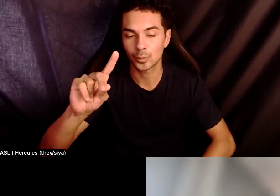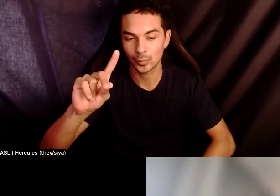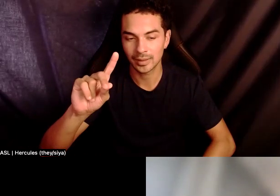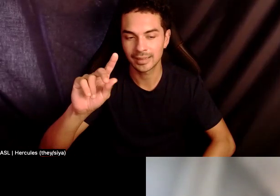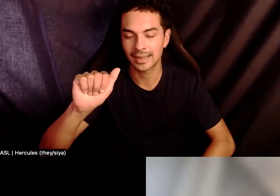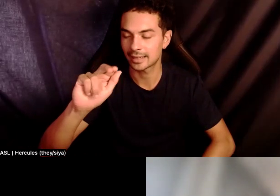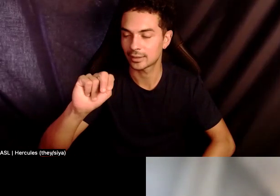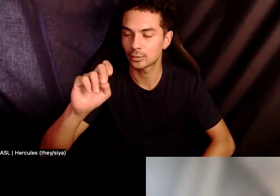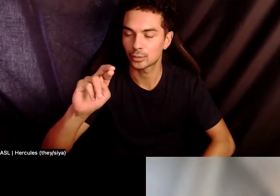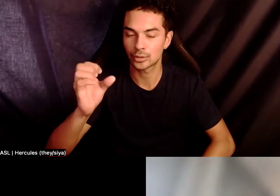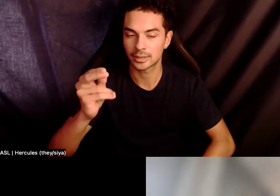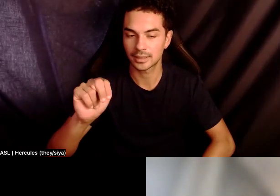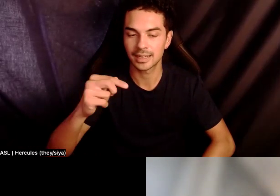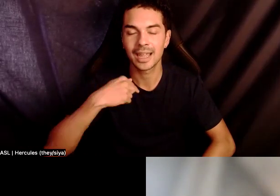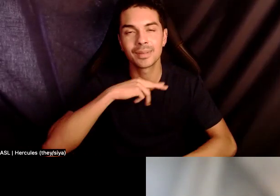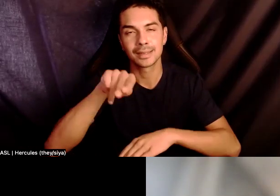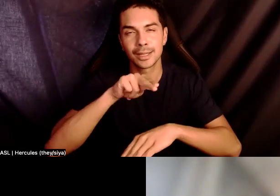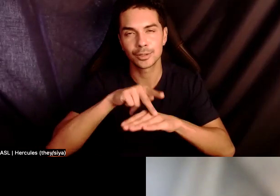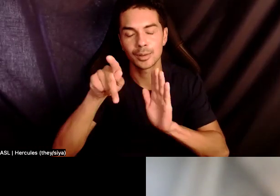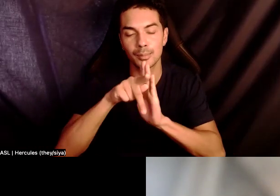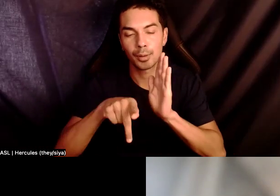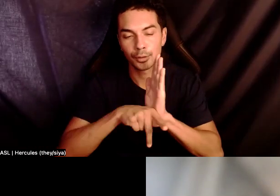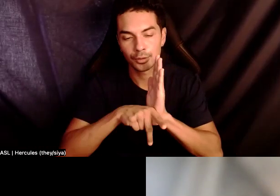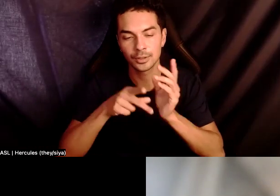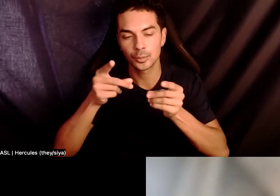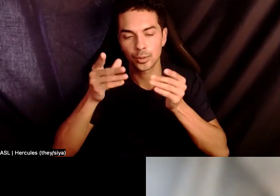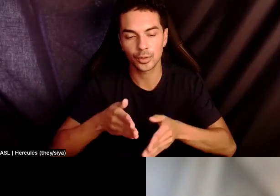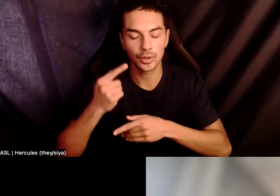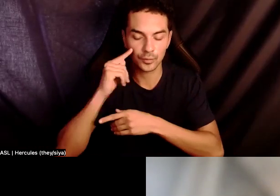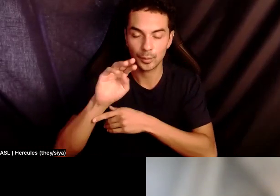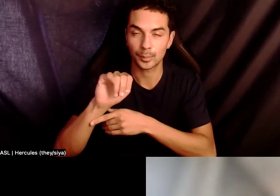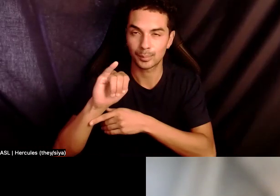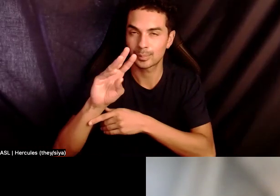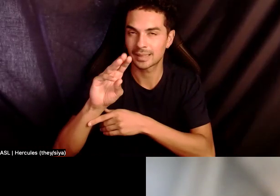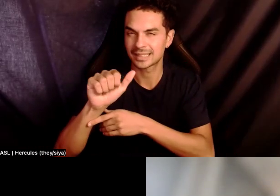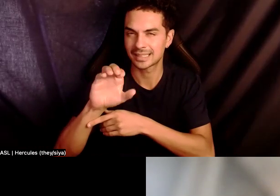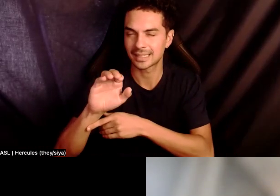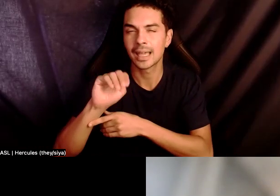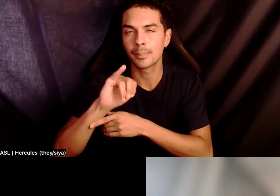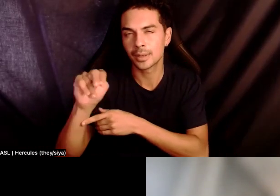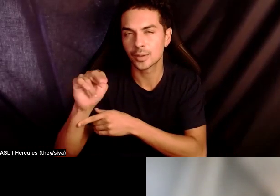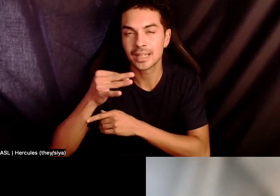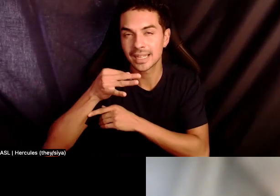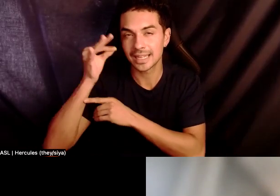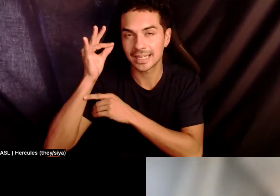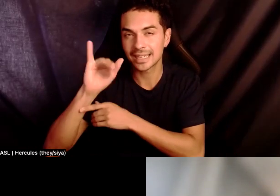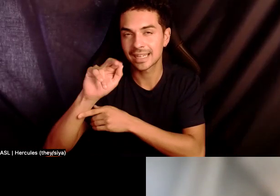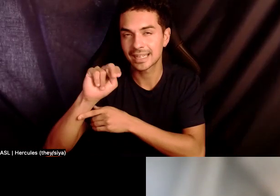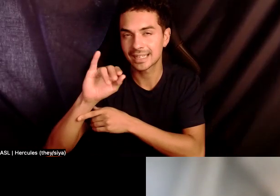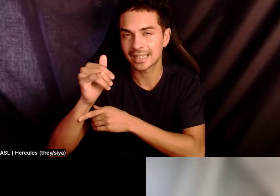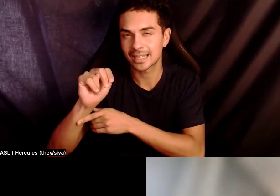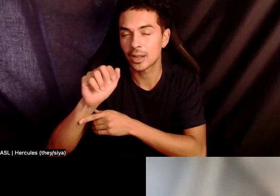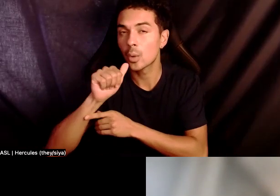for MUSAC, the Minnesota Indian Women's Sexual Assault Coalition. And I am